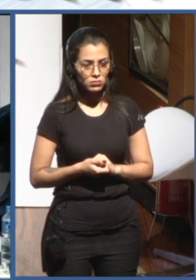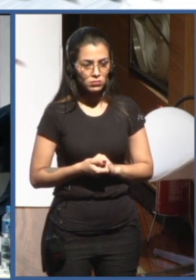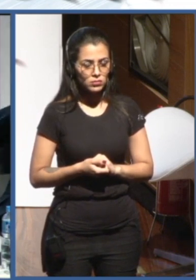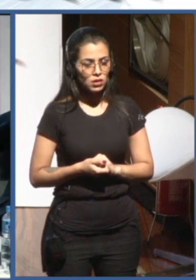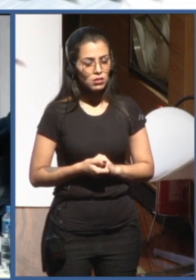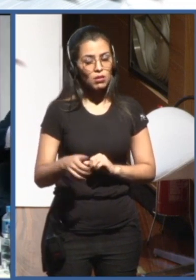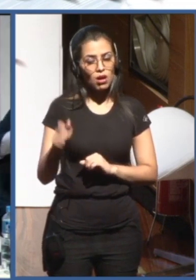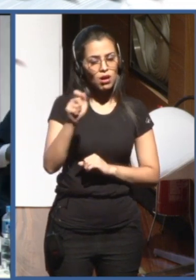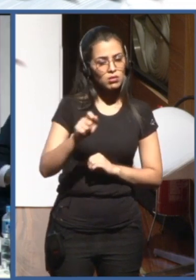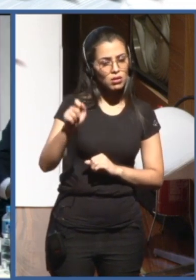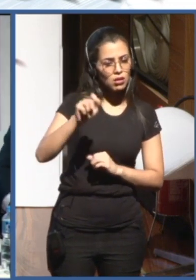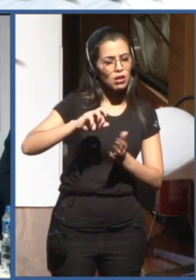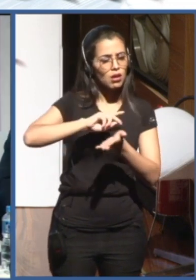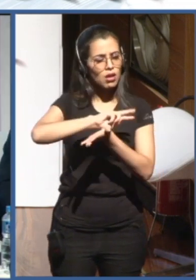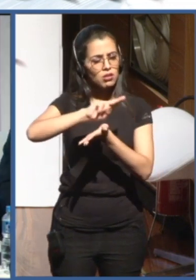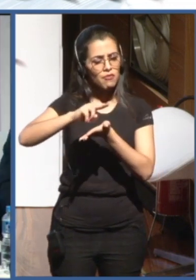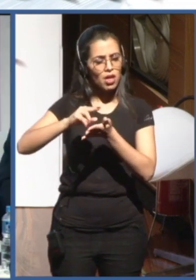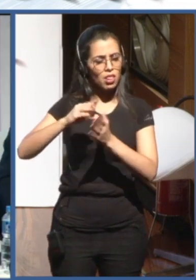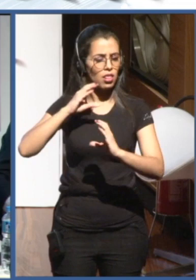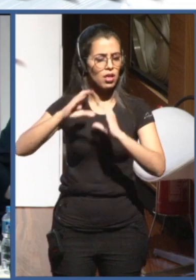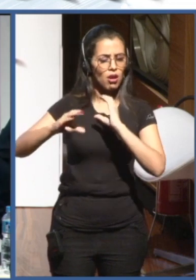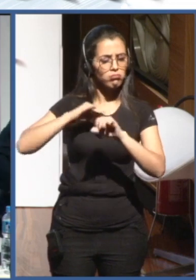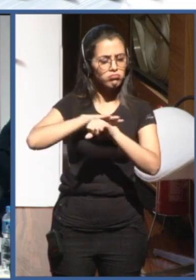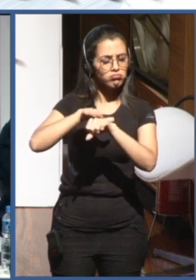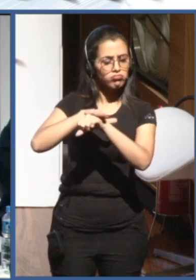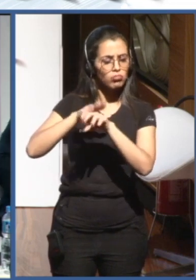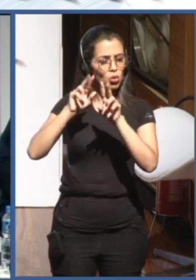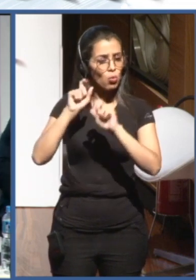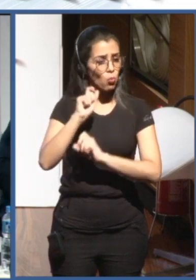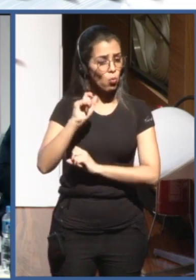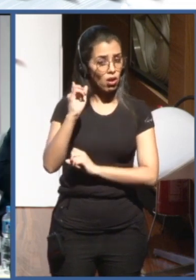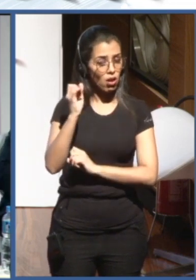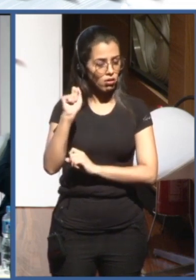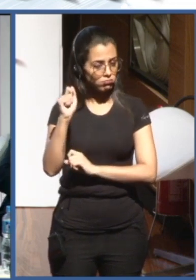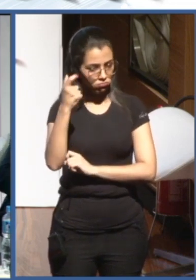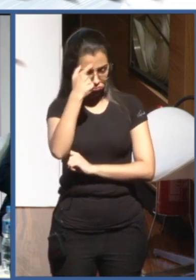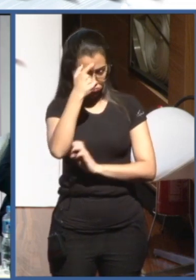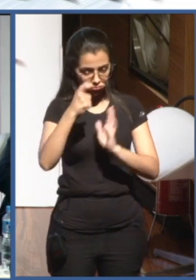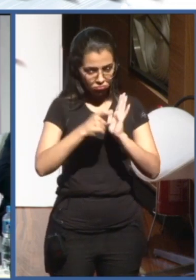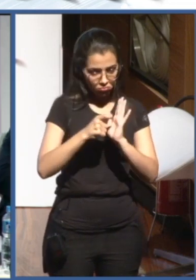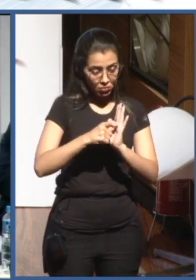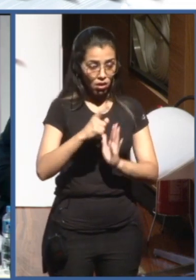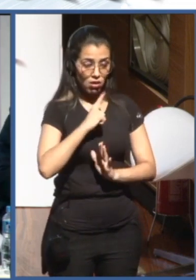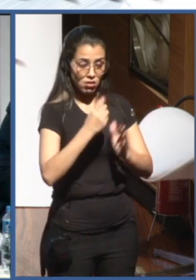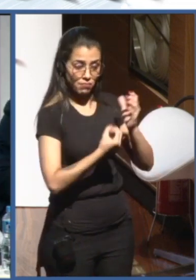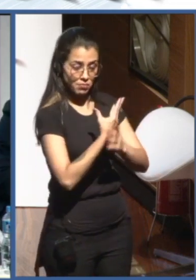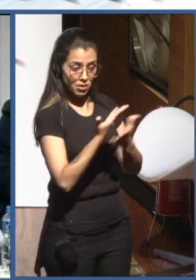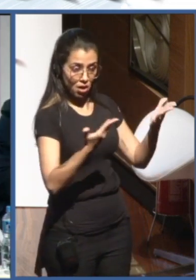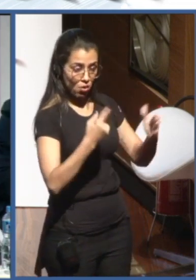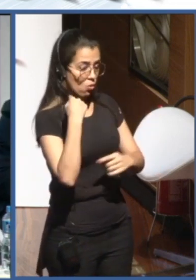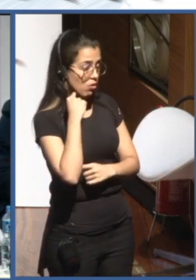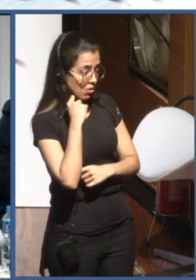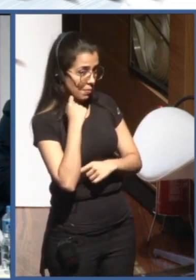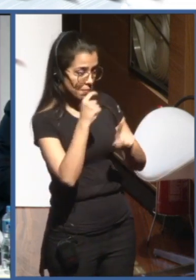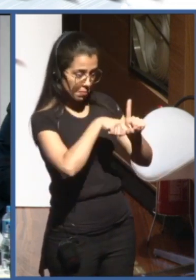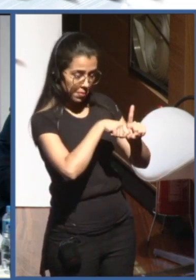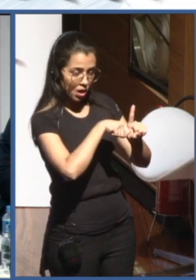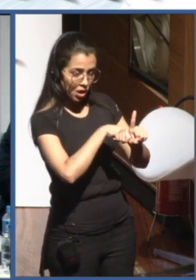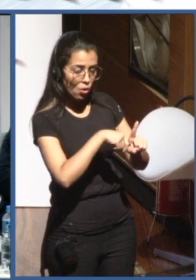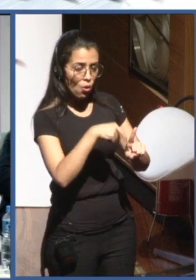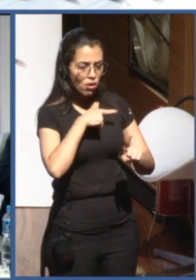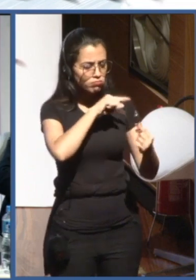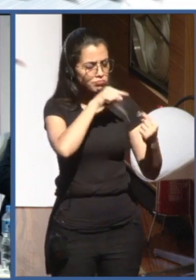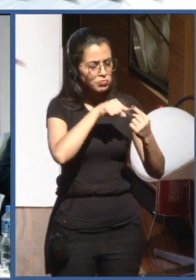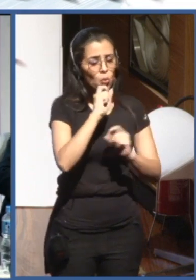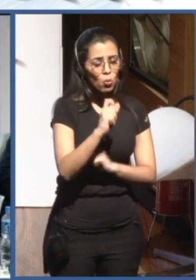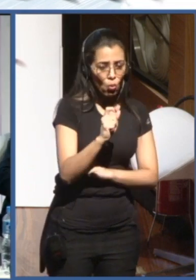this year, it's from 4th to 8th of May. Do mark your calendars. And the intent of the AI for Good Summit is essentially, you know,